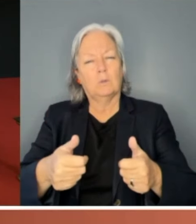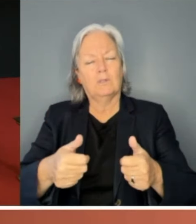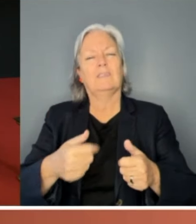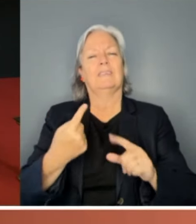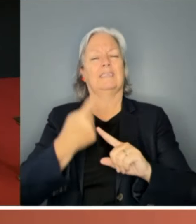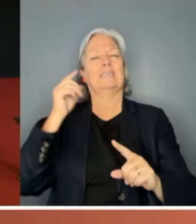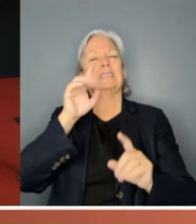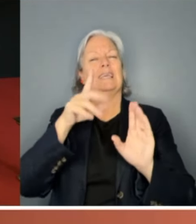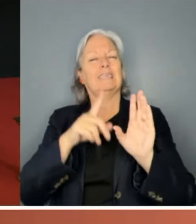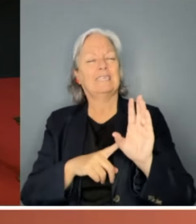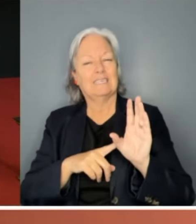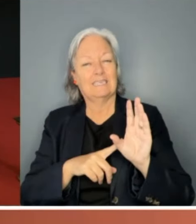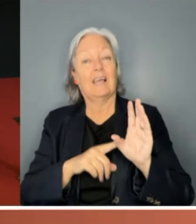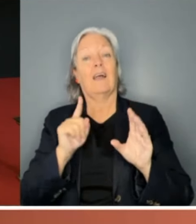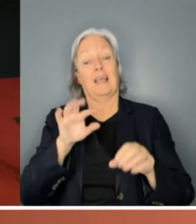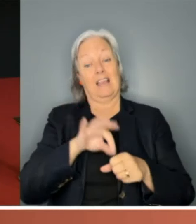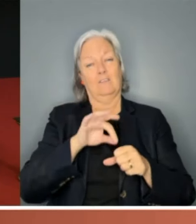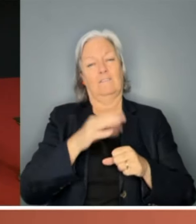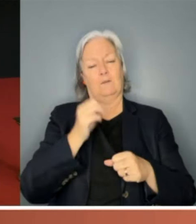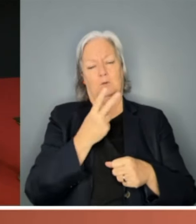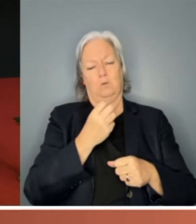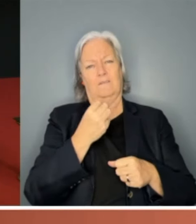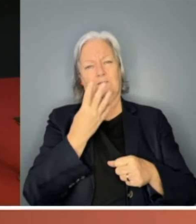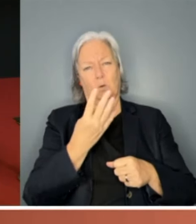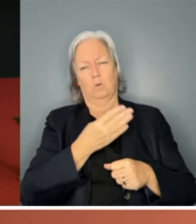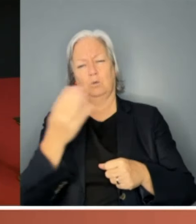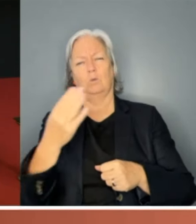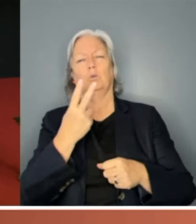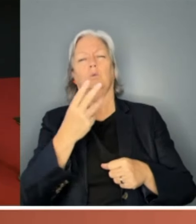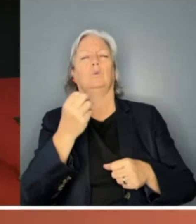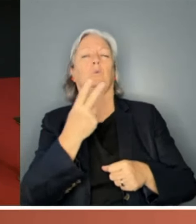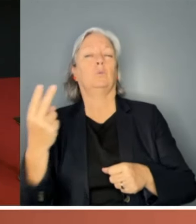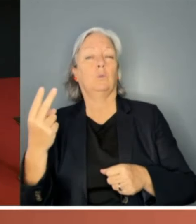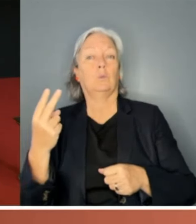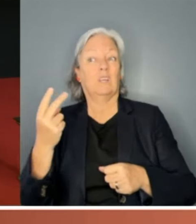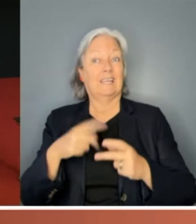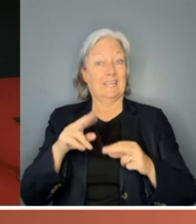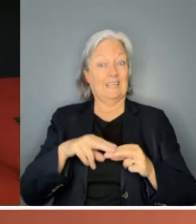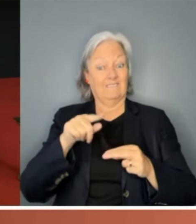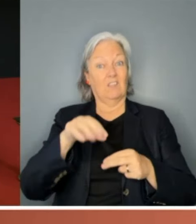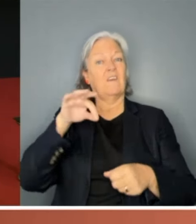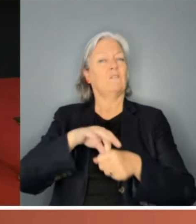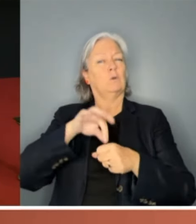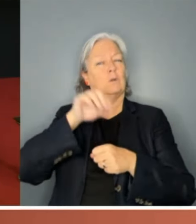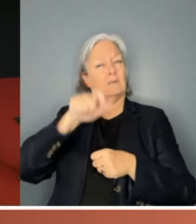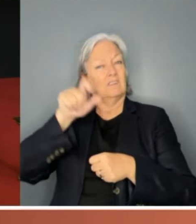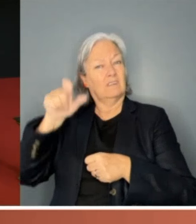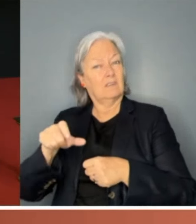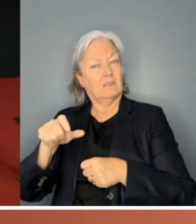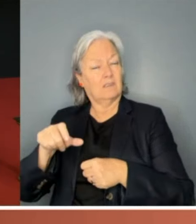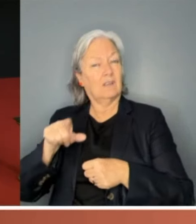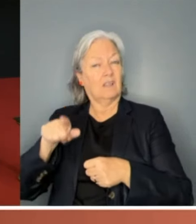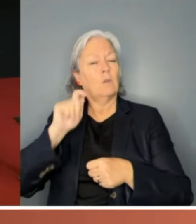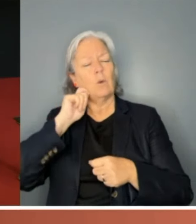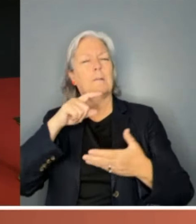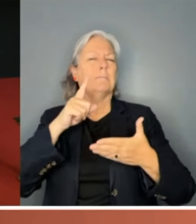elections from 2004 right up to 2022, to see if that voter penalising of